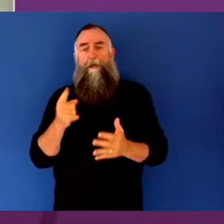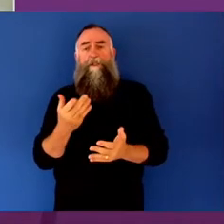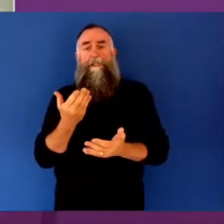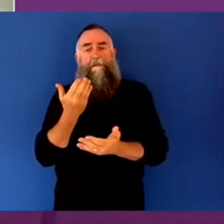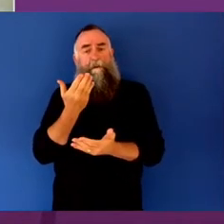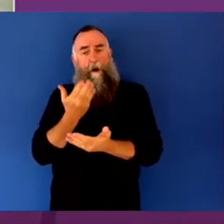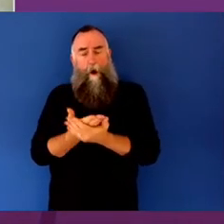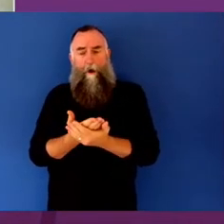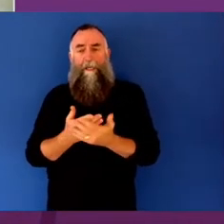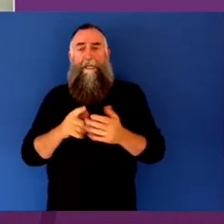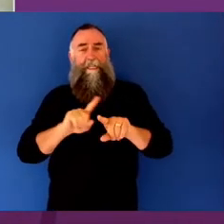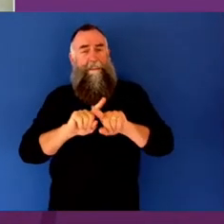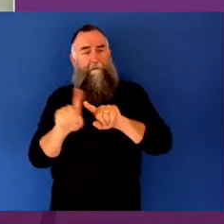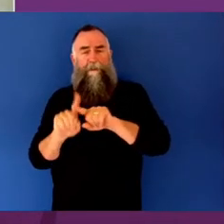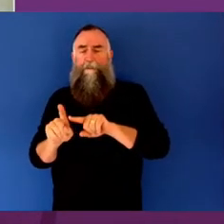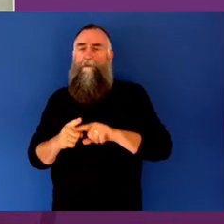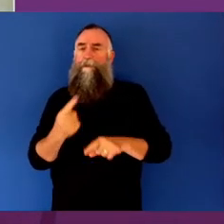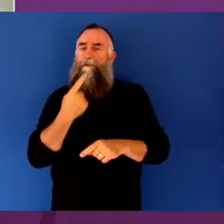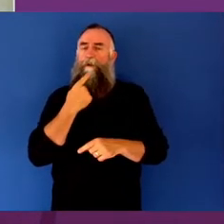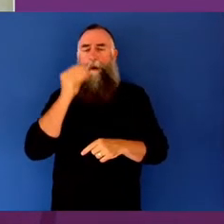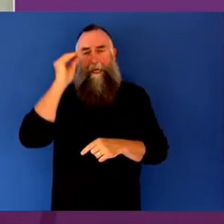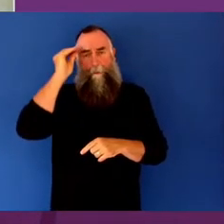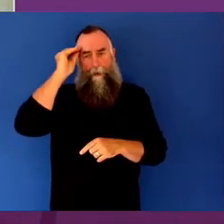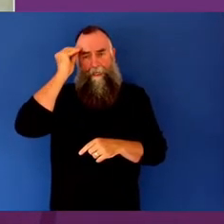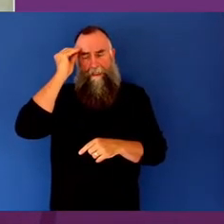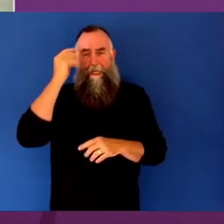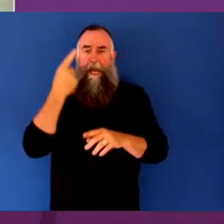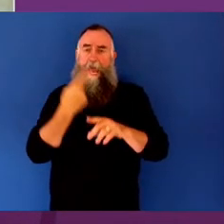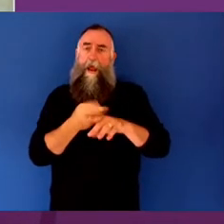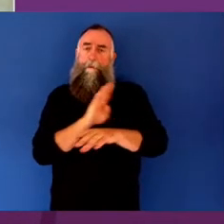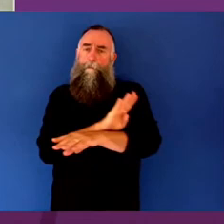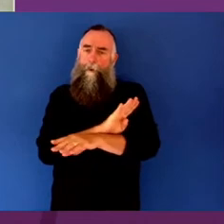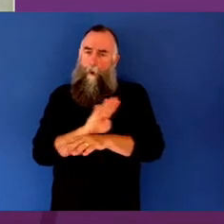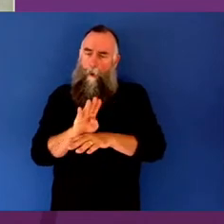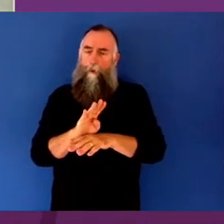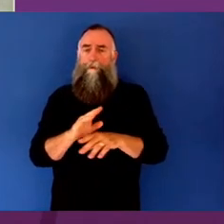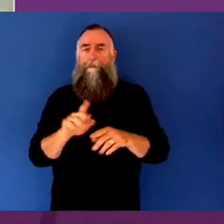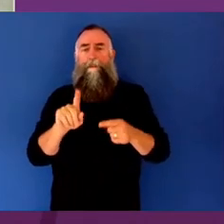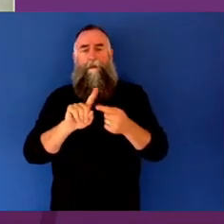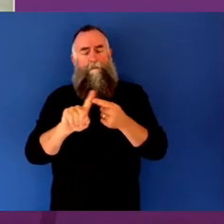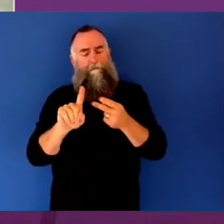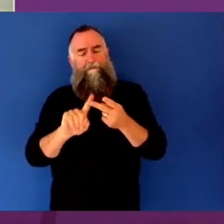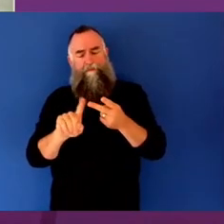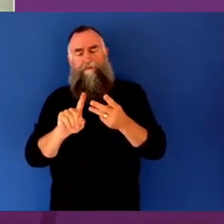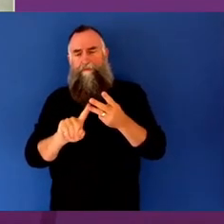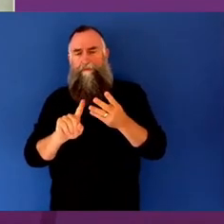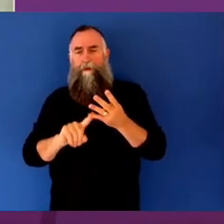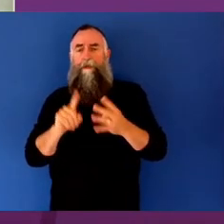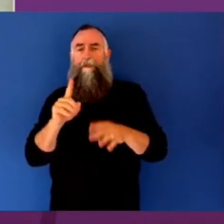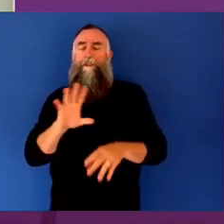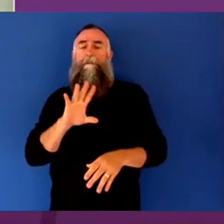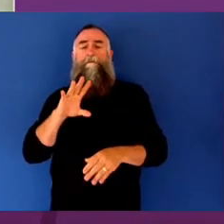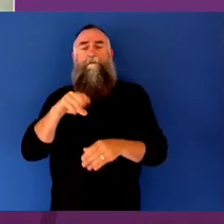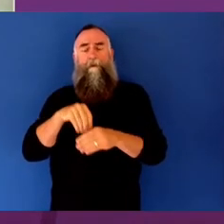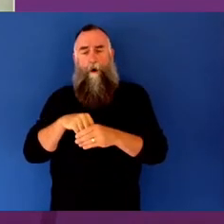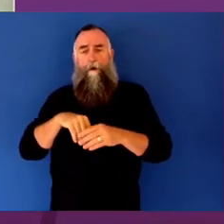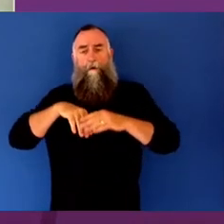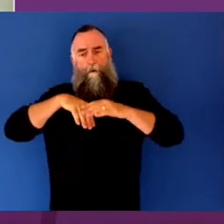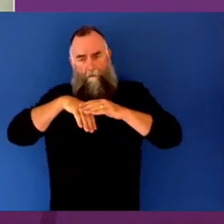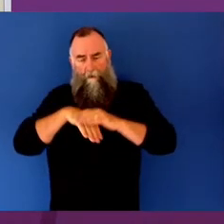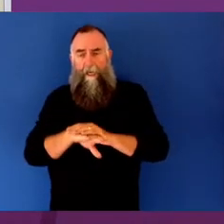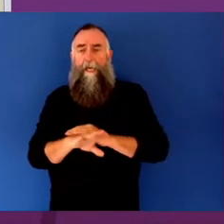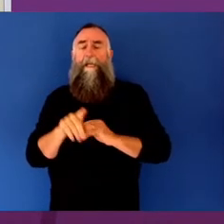well as the Alfred Foundation Board and the Australian Mental Health Prize. She's a member of the Federal Government's Creative Economies Taskforce.